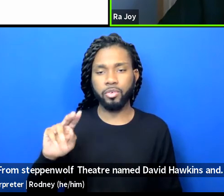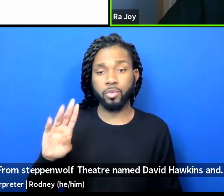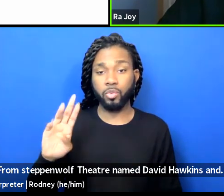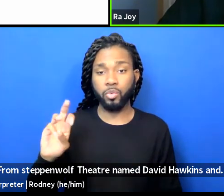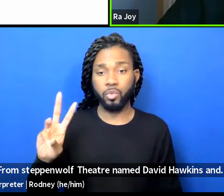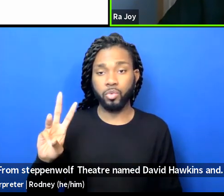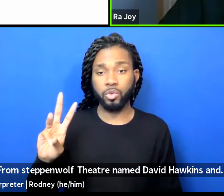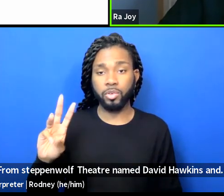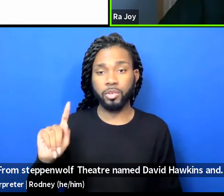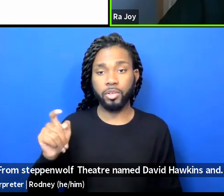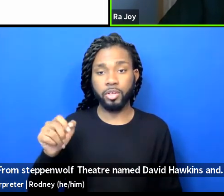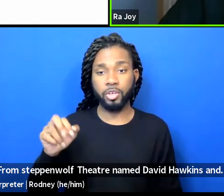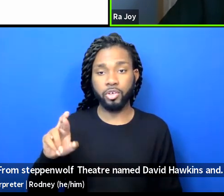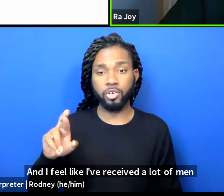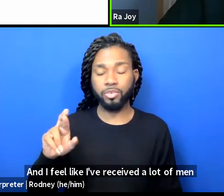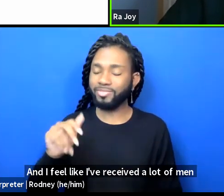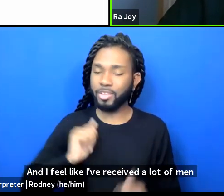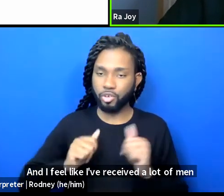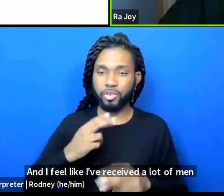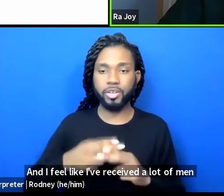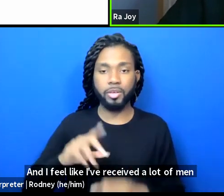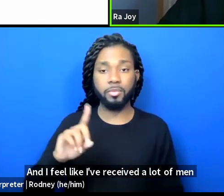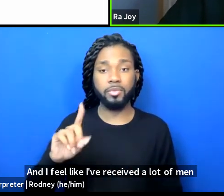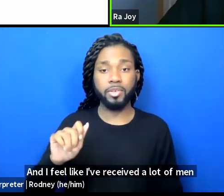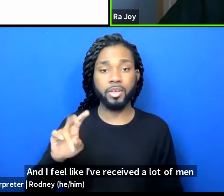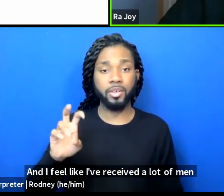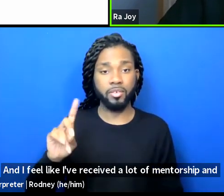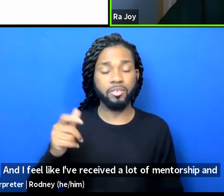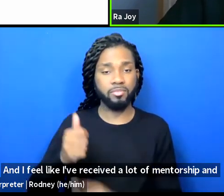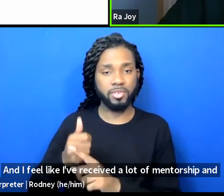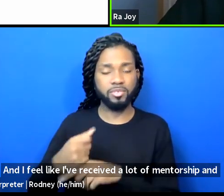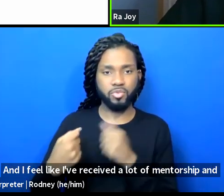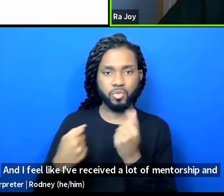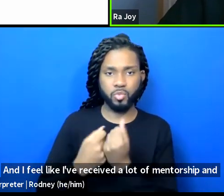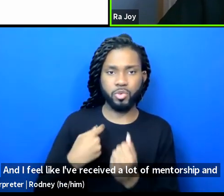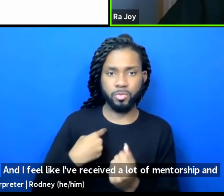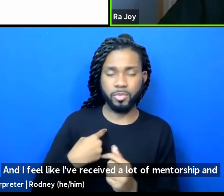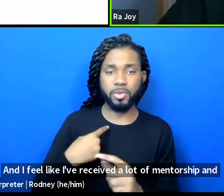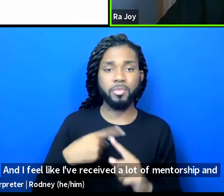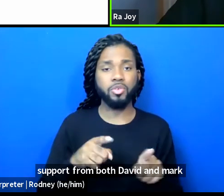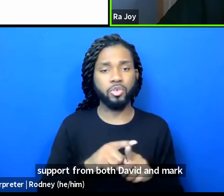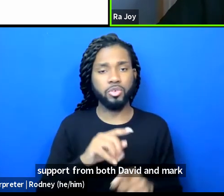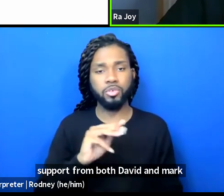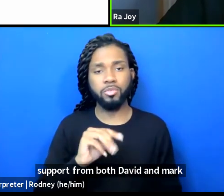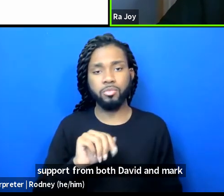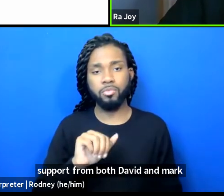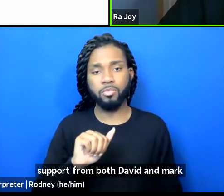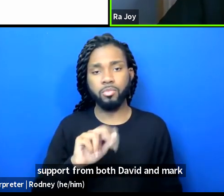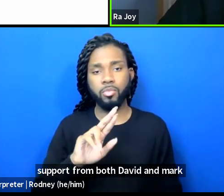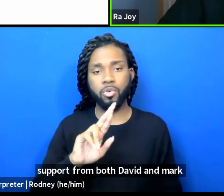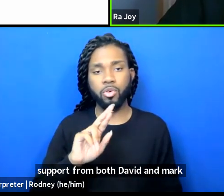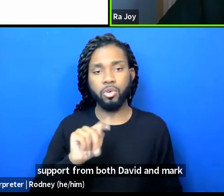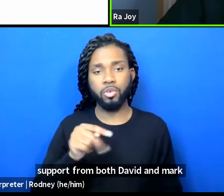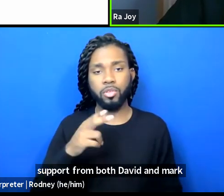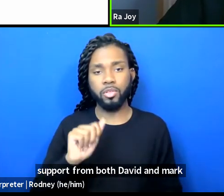of mentorship and support from both David and Martha Levy.